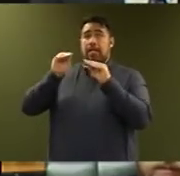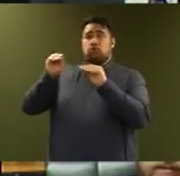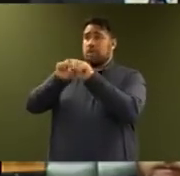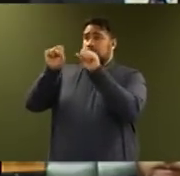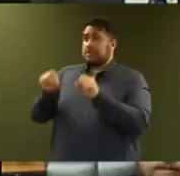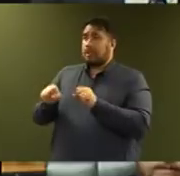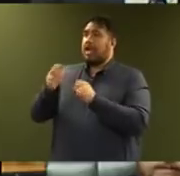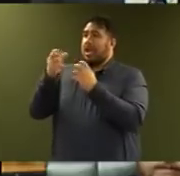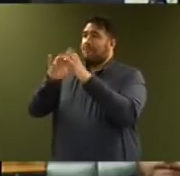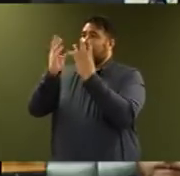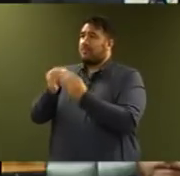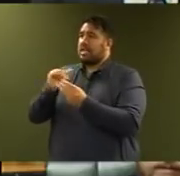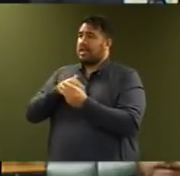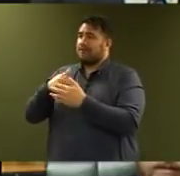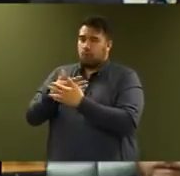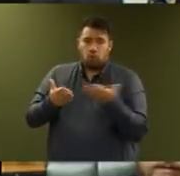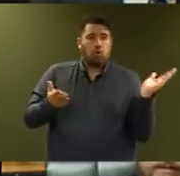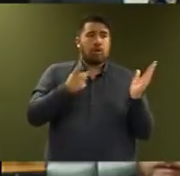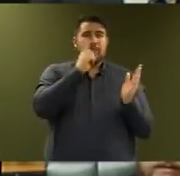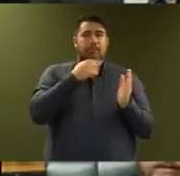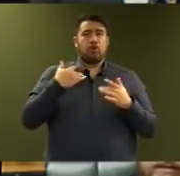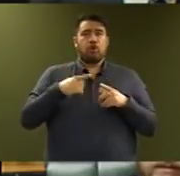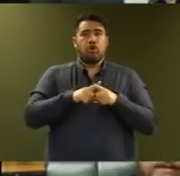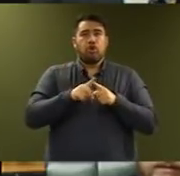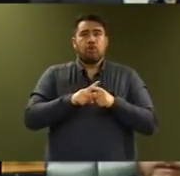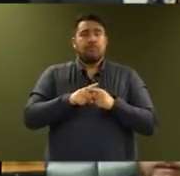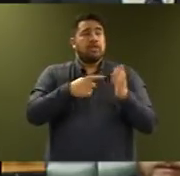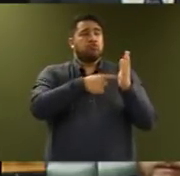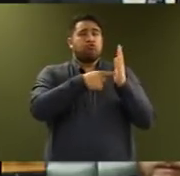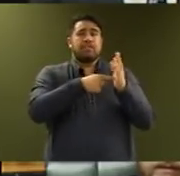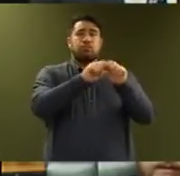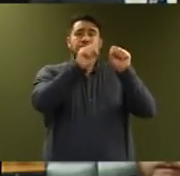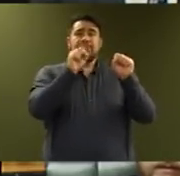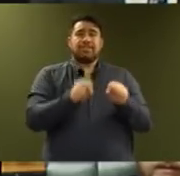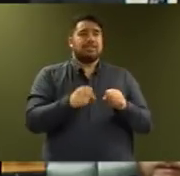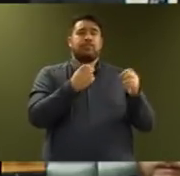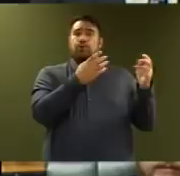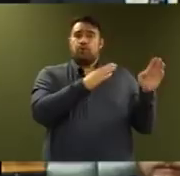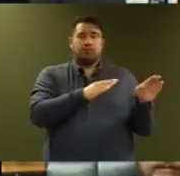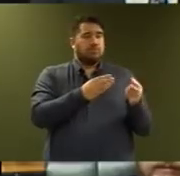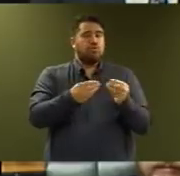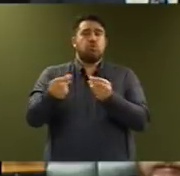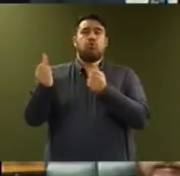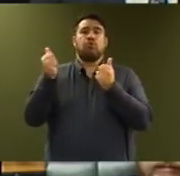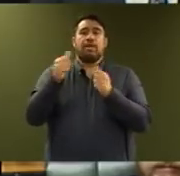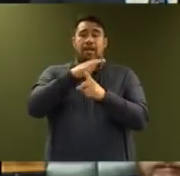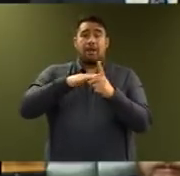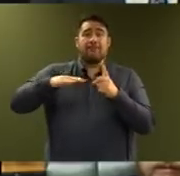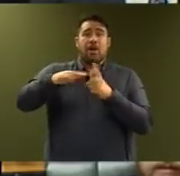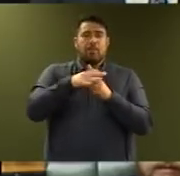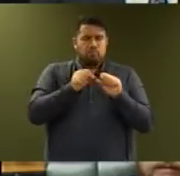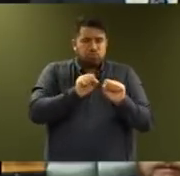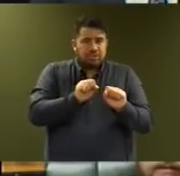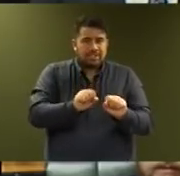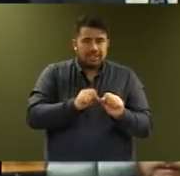needs of all learners, a transport system that flows freely and safely and an environment which is protected and where we lead again